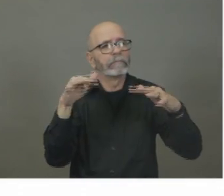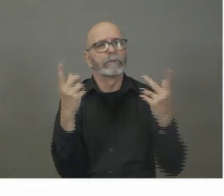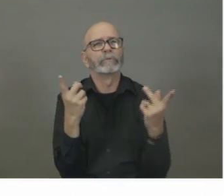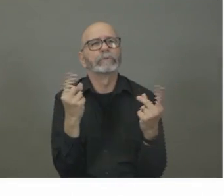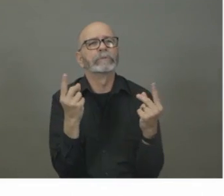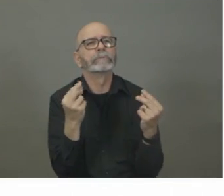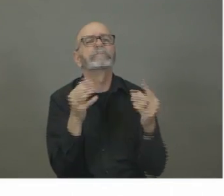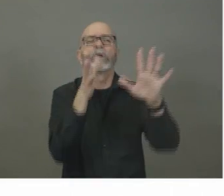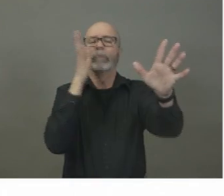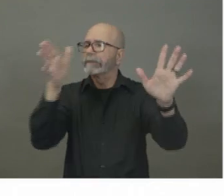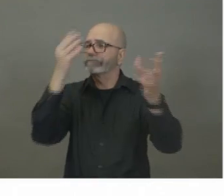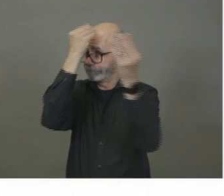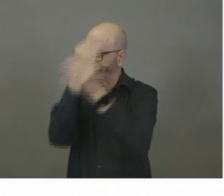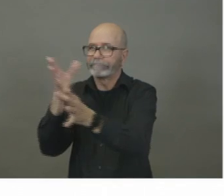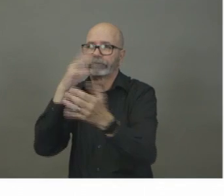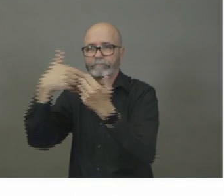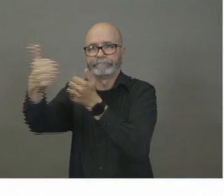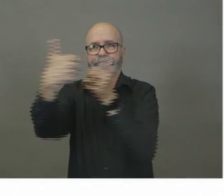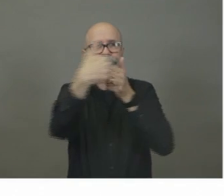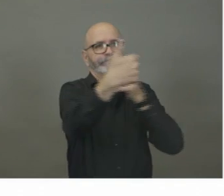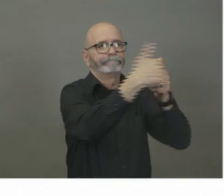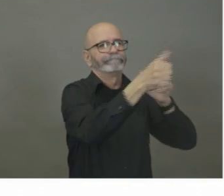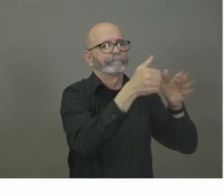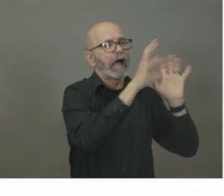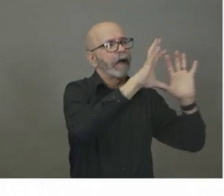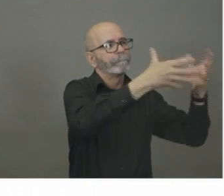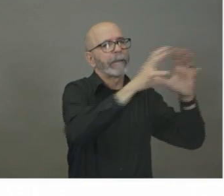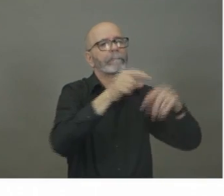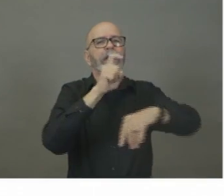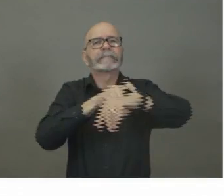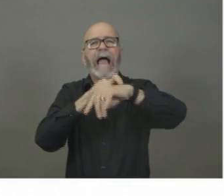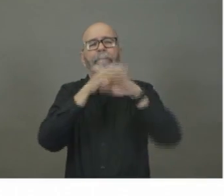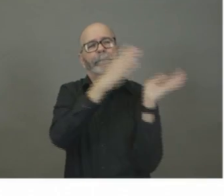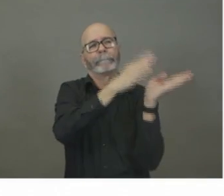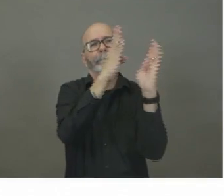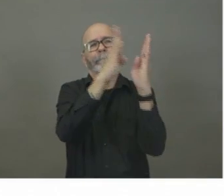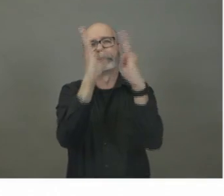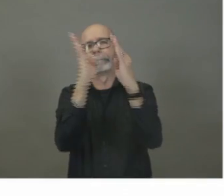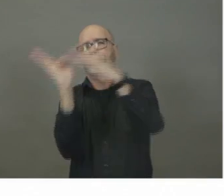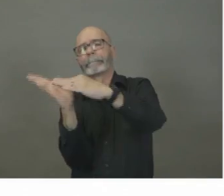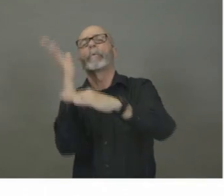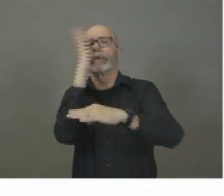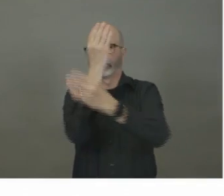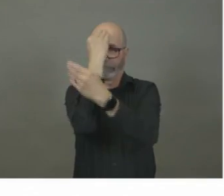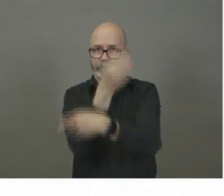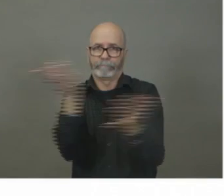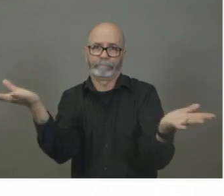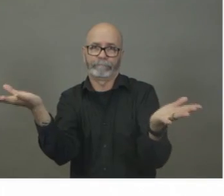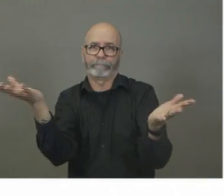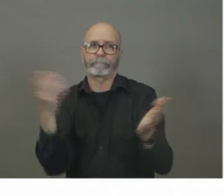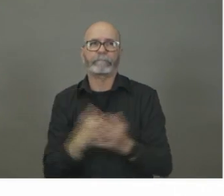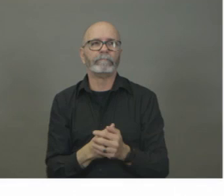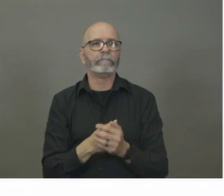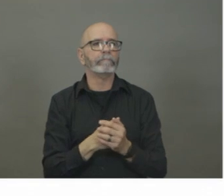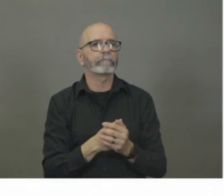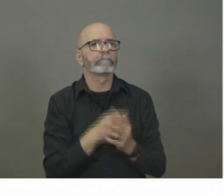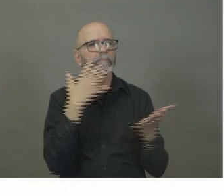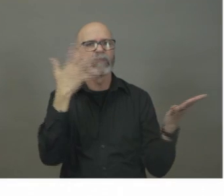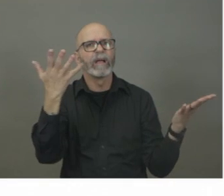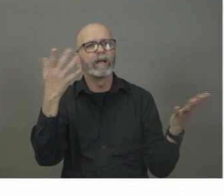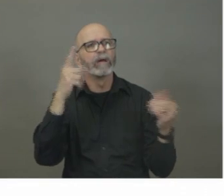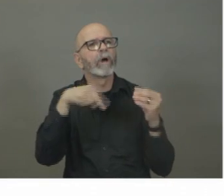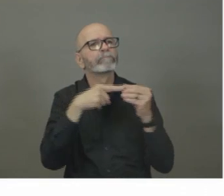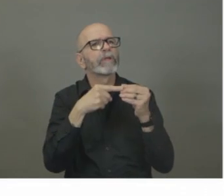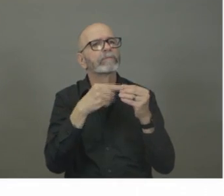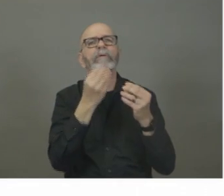yeah, no, wouldn't be, there would definitely, we would be able to, to isolate that we would not have that in, in our school. I understand. What about recess? Well,